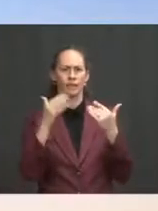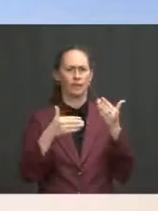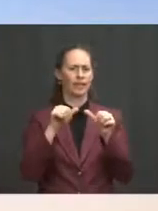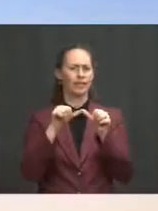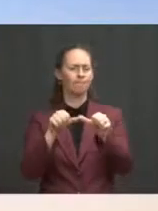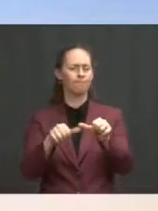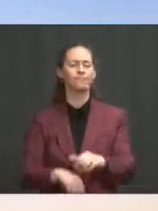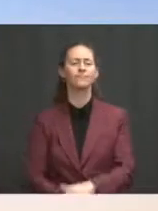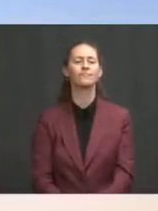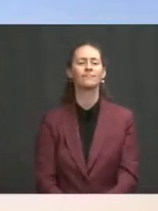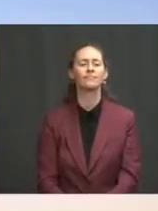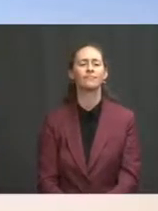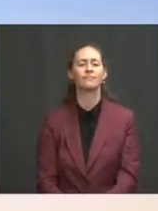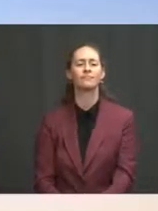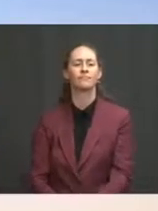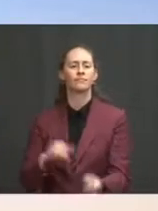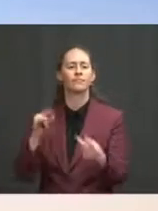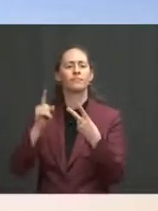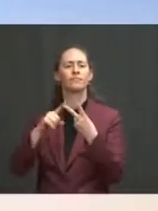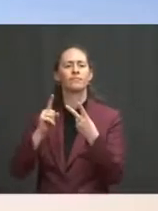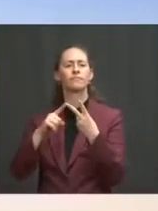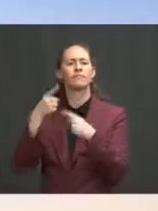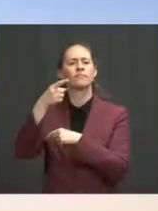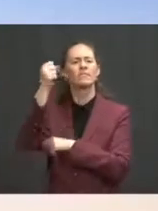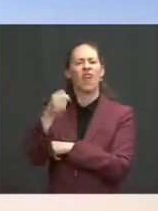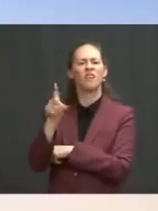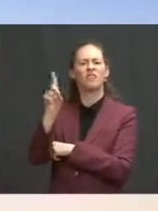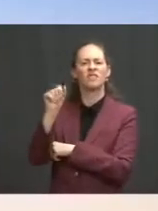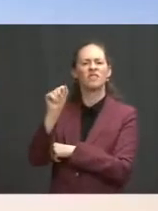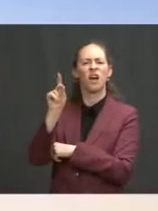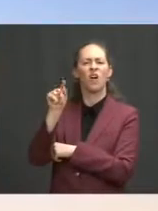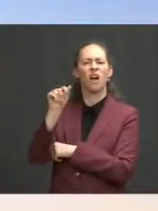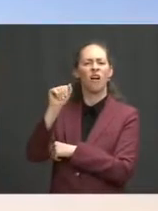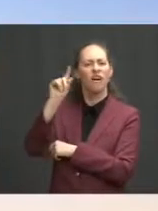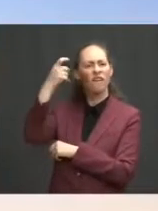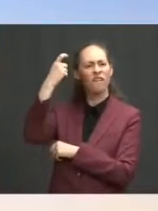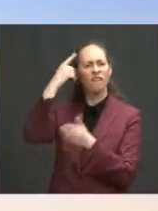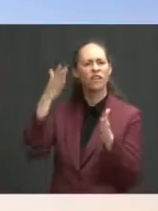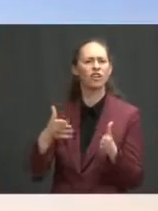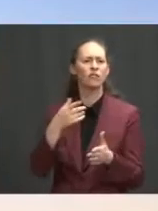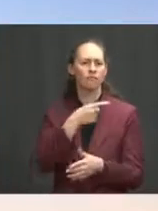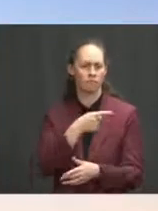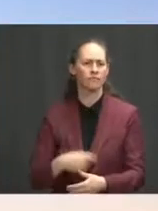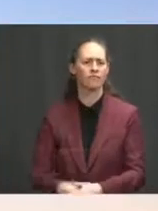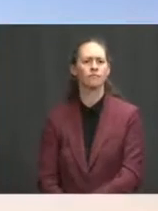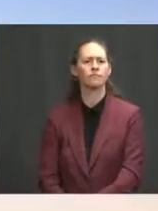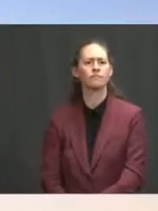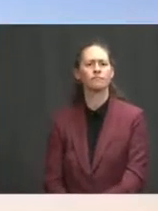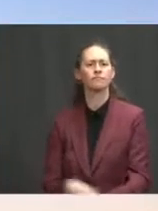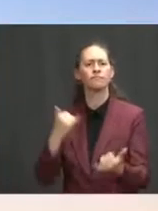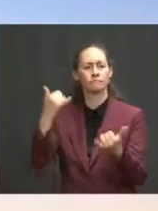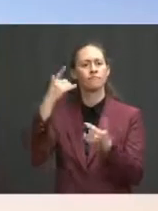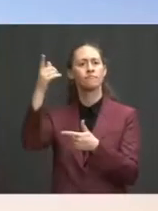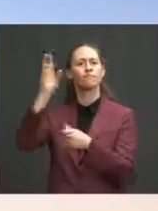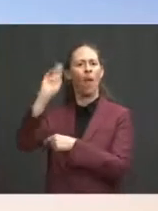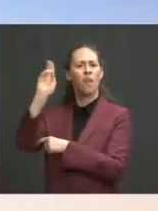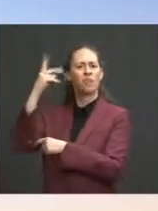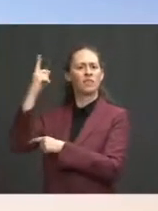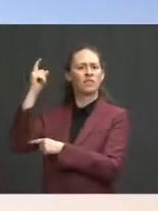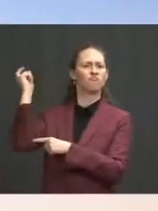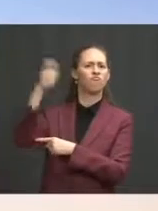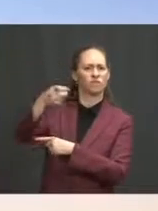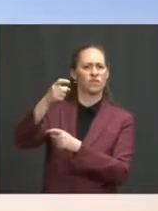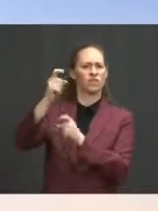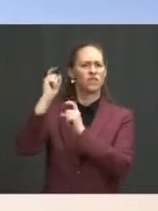secondly, South Dakota Governor Kristi Noem essentially used a donation from a Republican donor to fund a deployment of up to 50